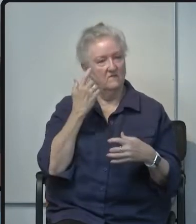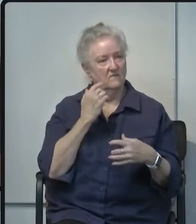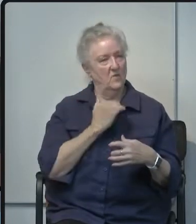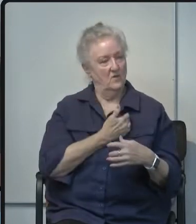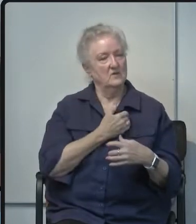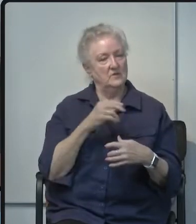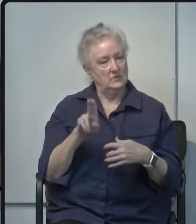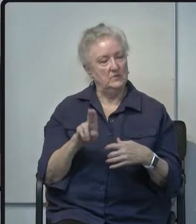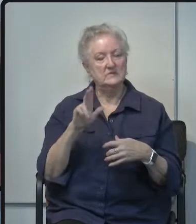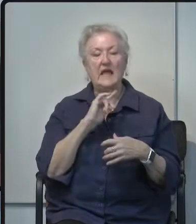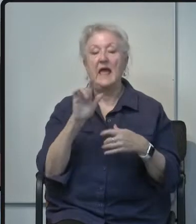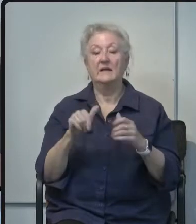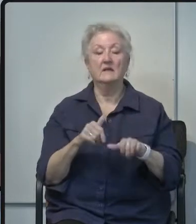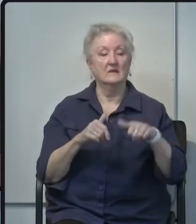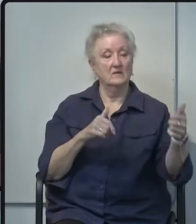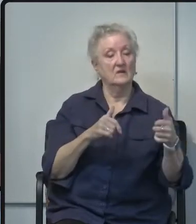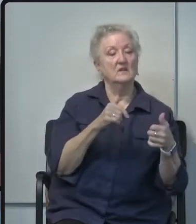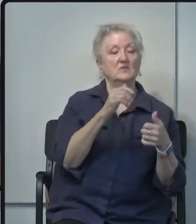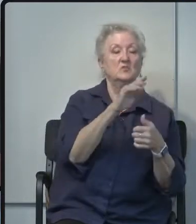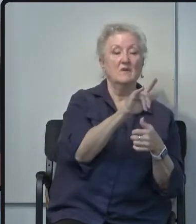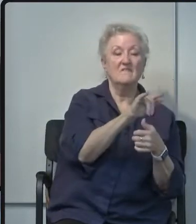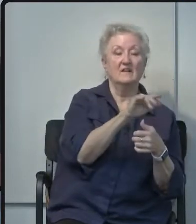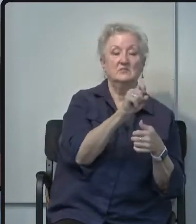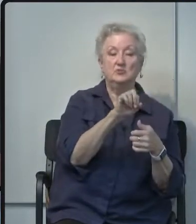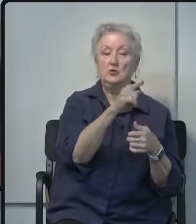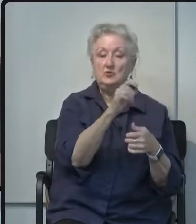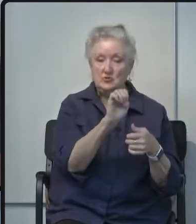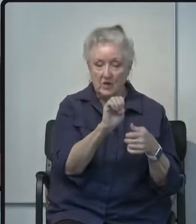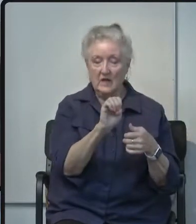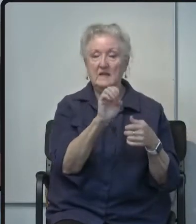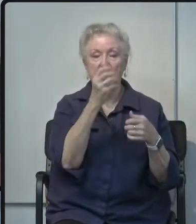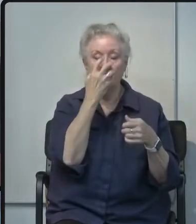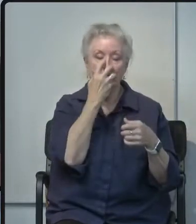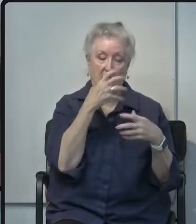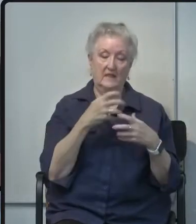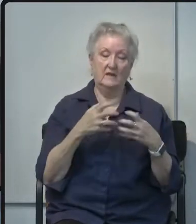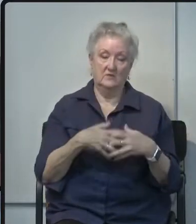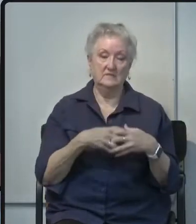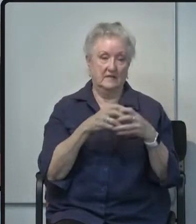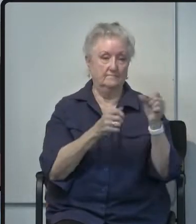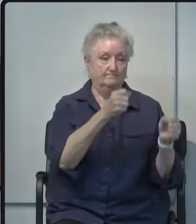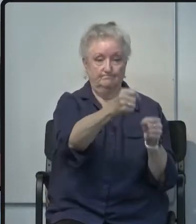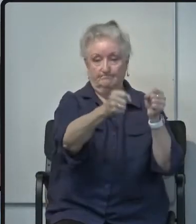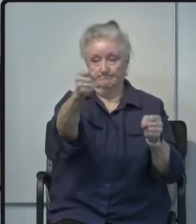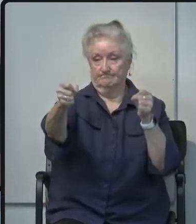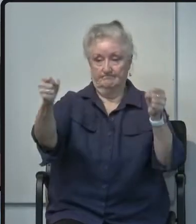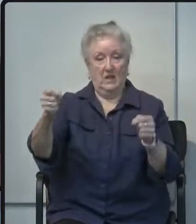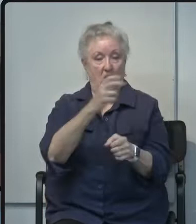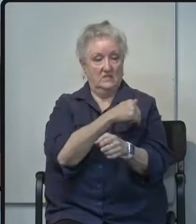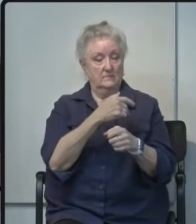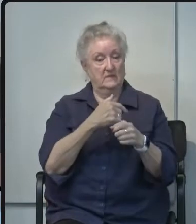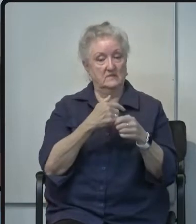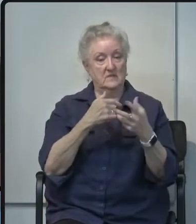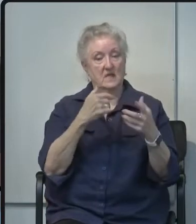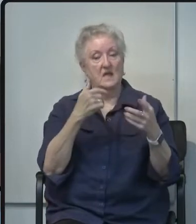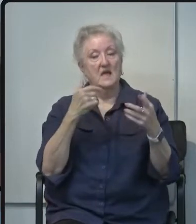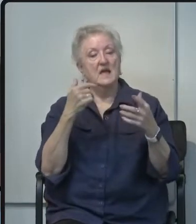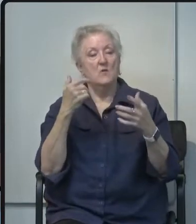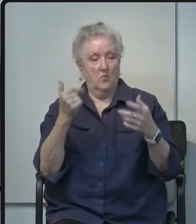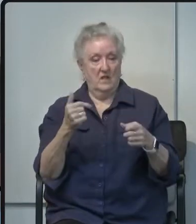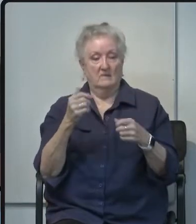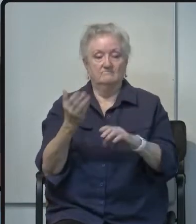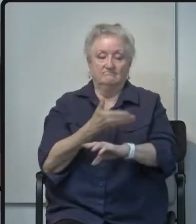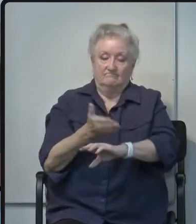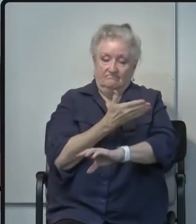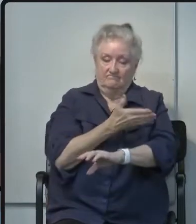surge ventilators that have been distributed to hospitals and are currently out being serviced and expected back